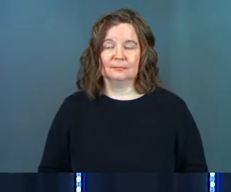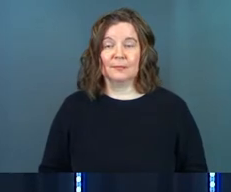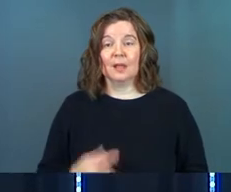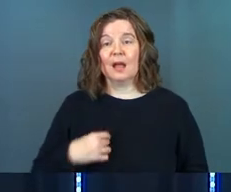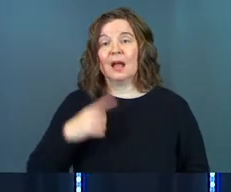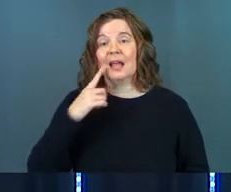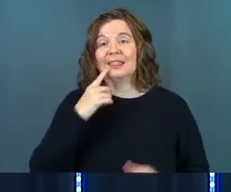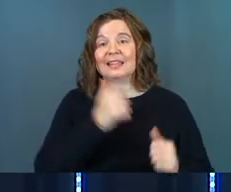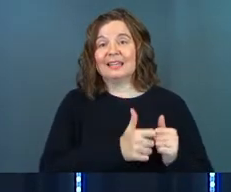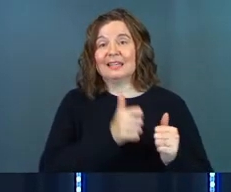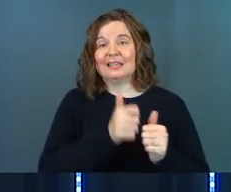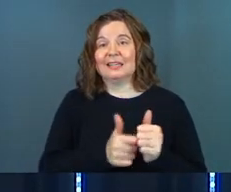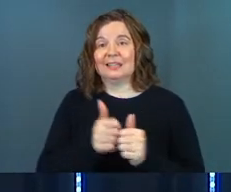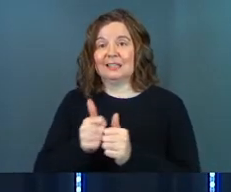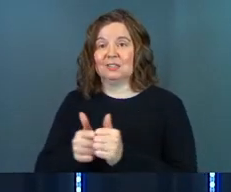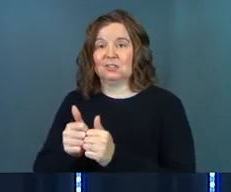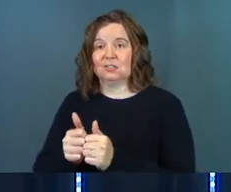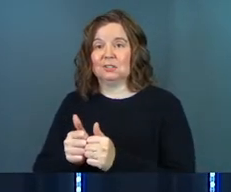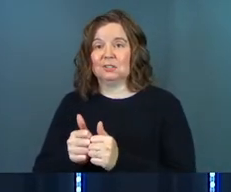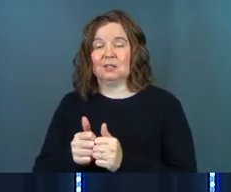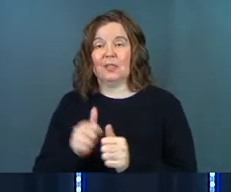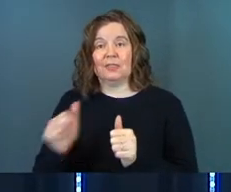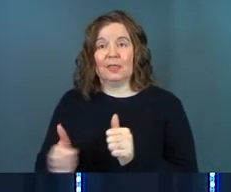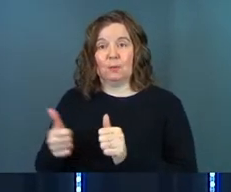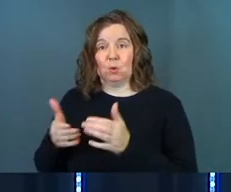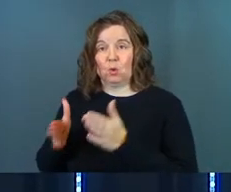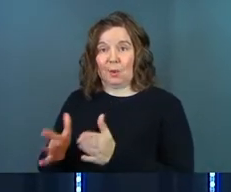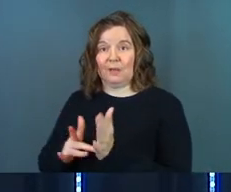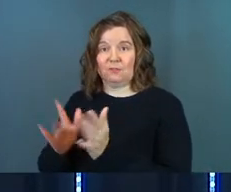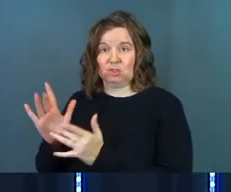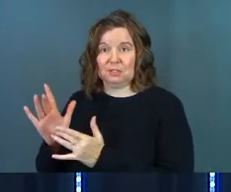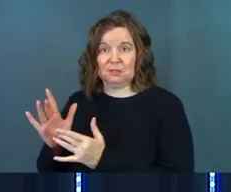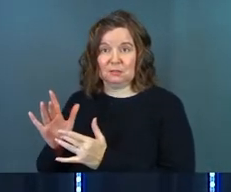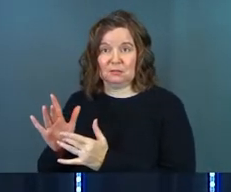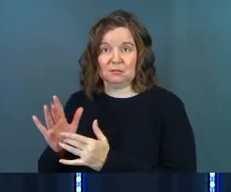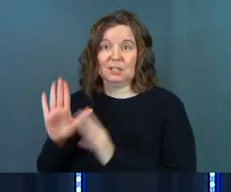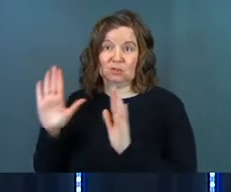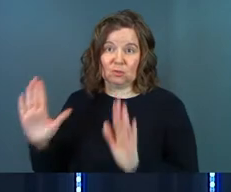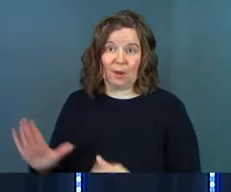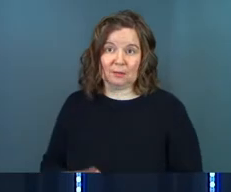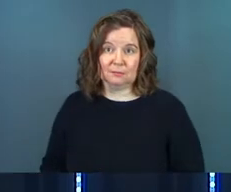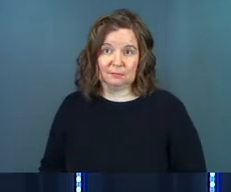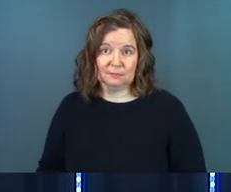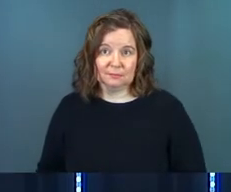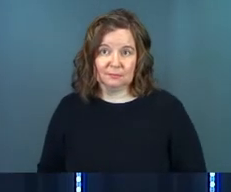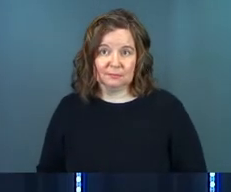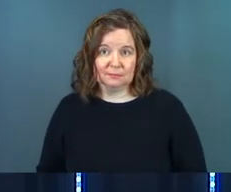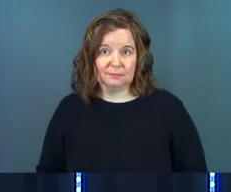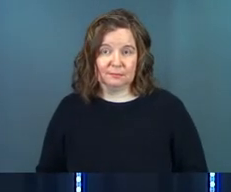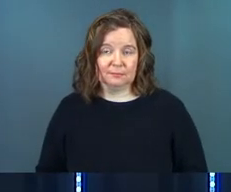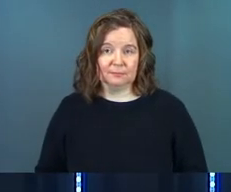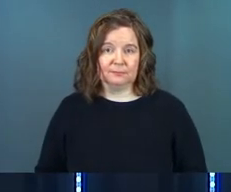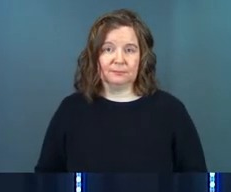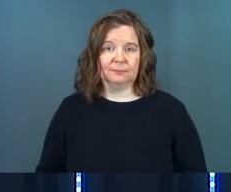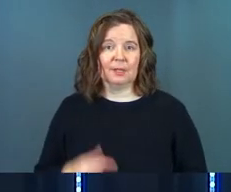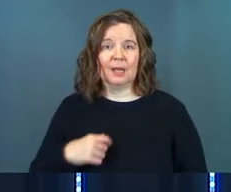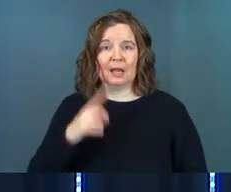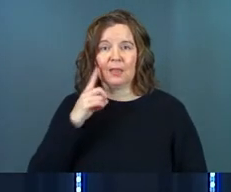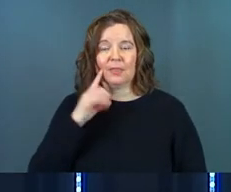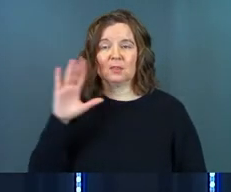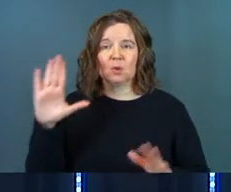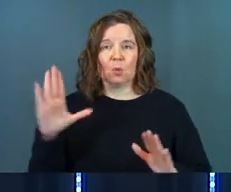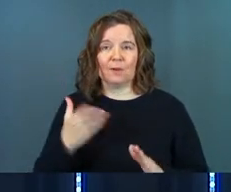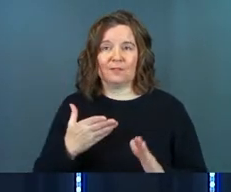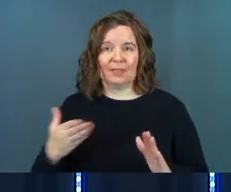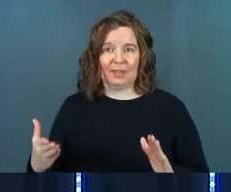I think each one that pursues the way of Jesus is great, and I think there's